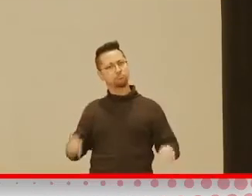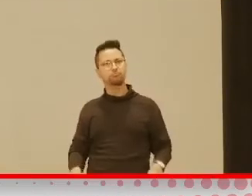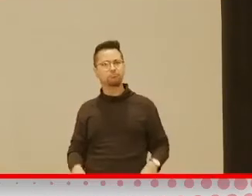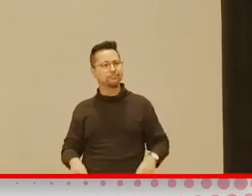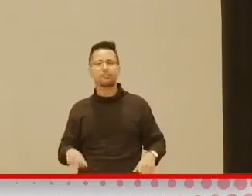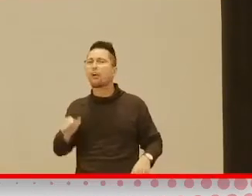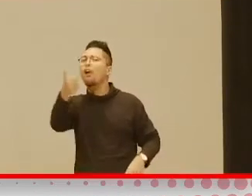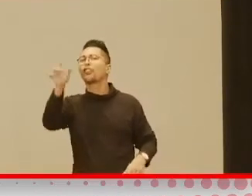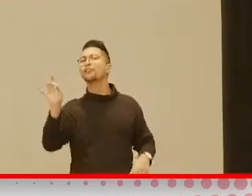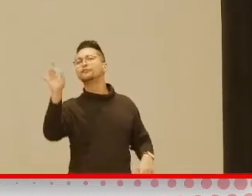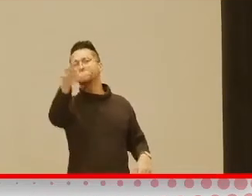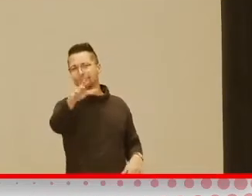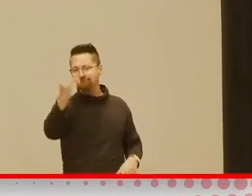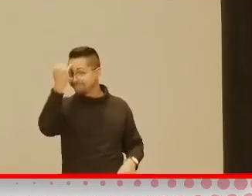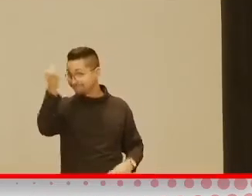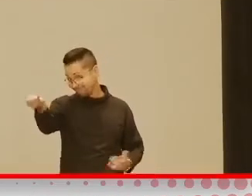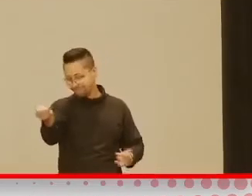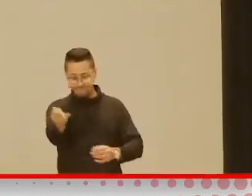idea.